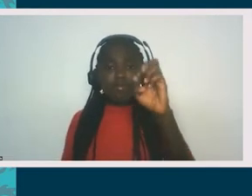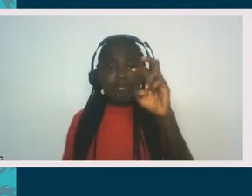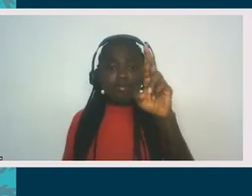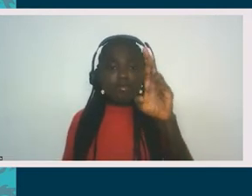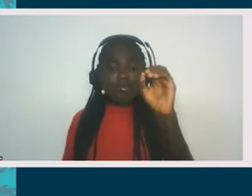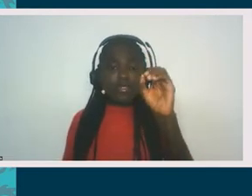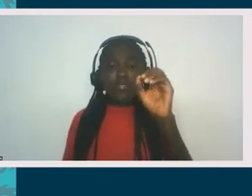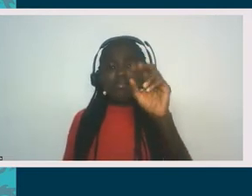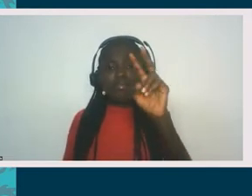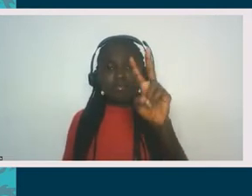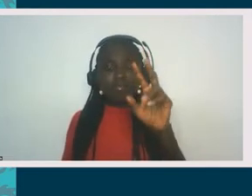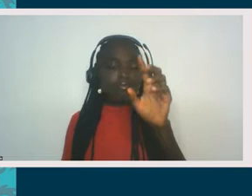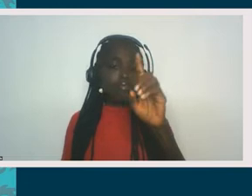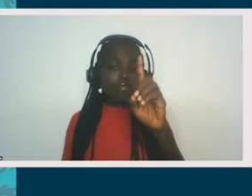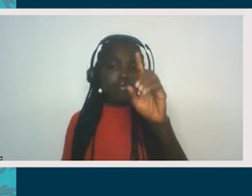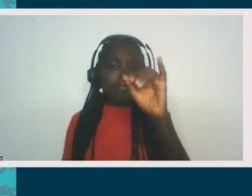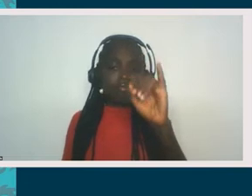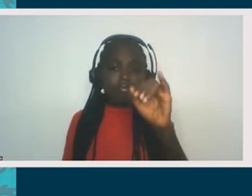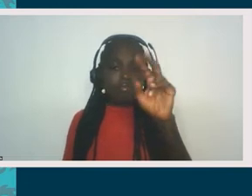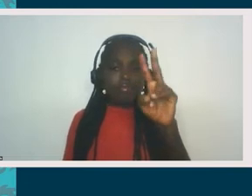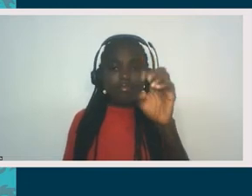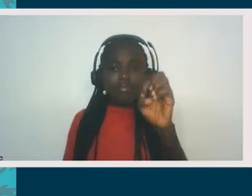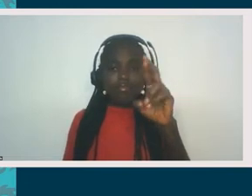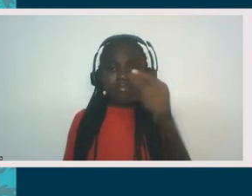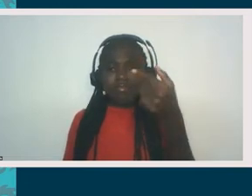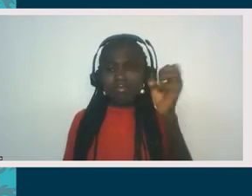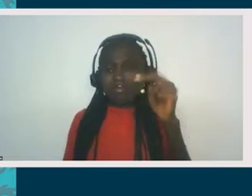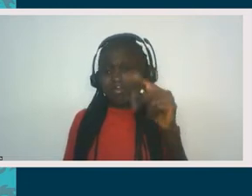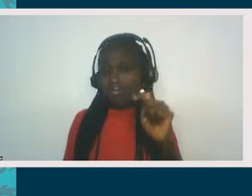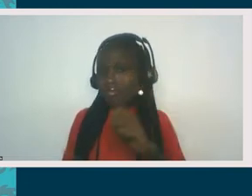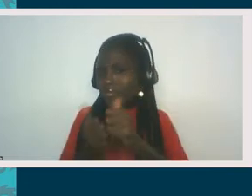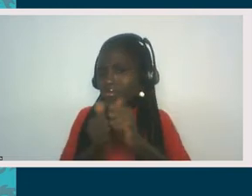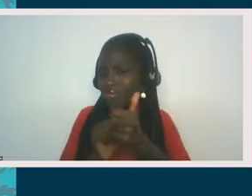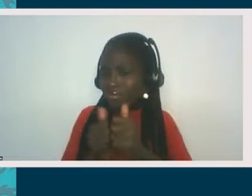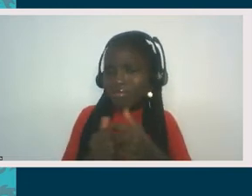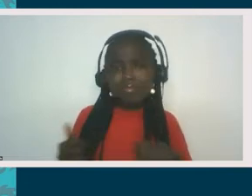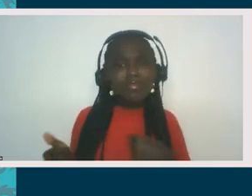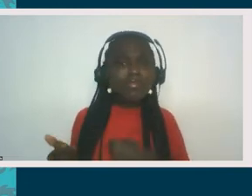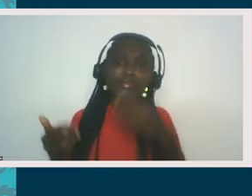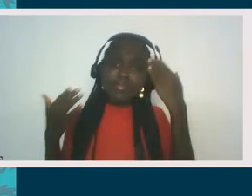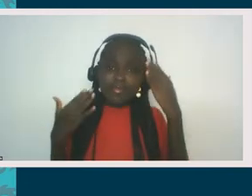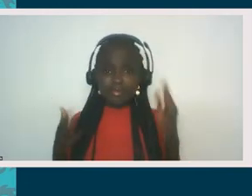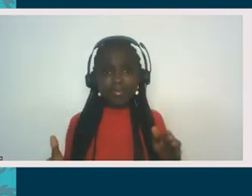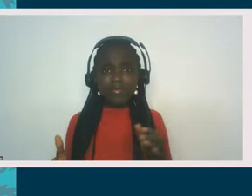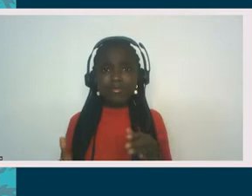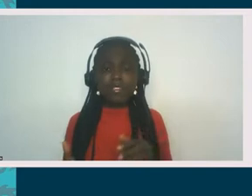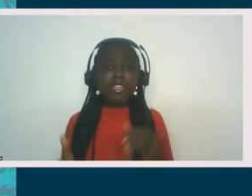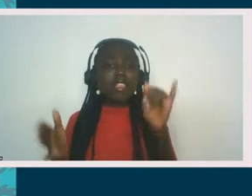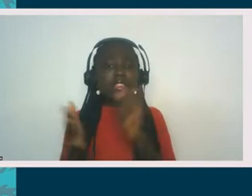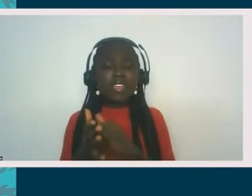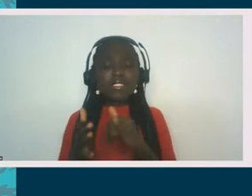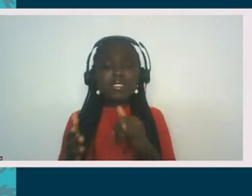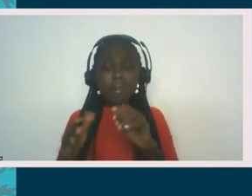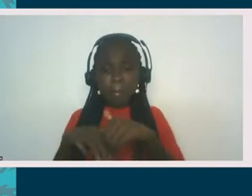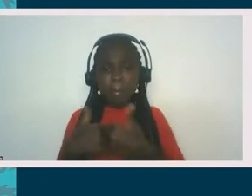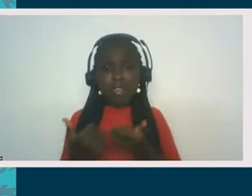part of the colonization process. You know, that this is just one more thing that makes you different. So it's better if you mask it.